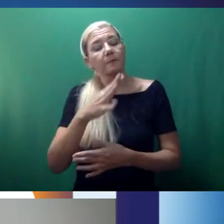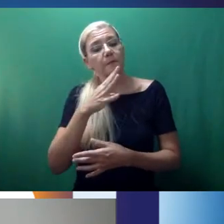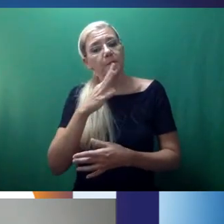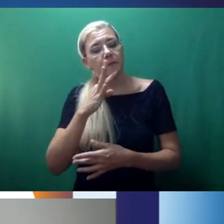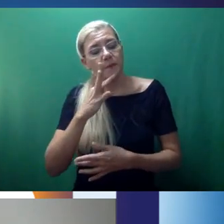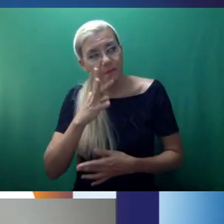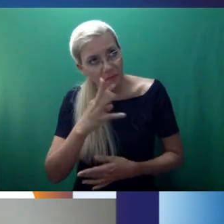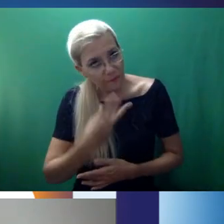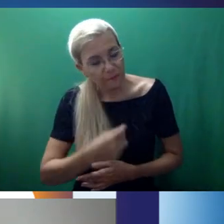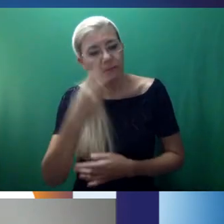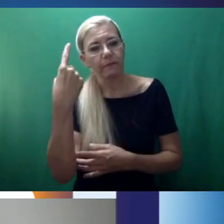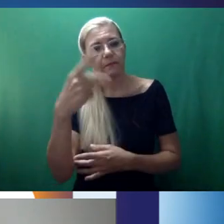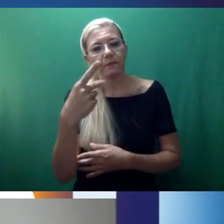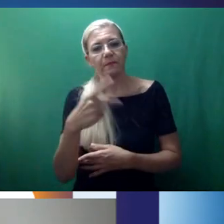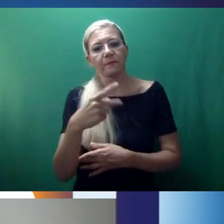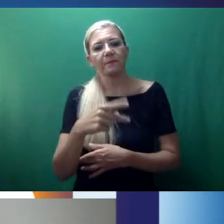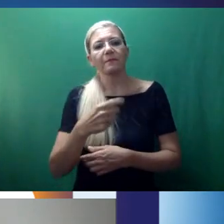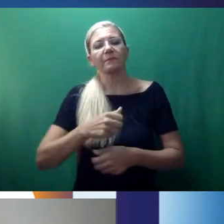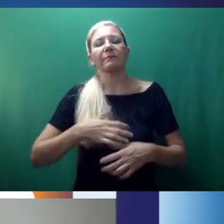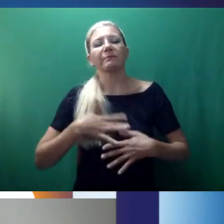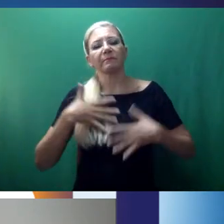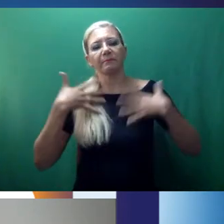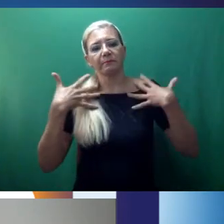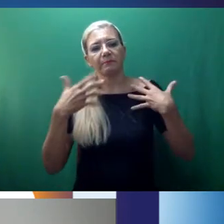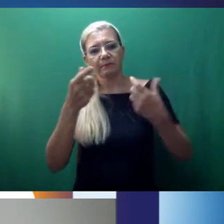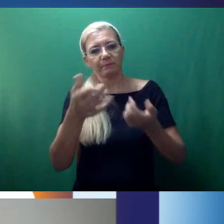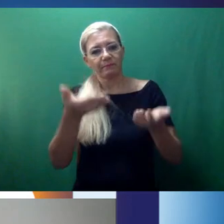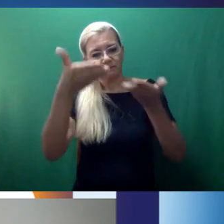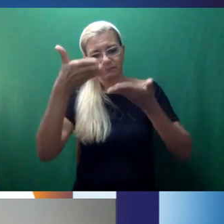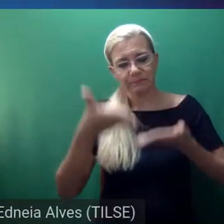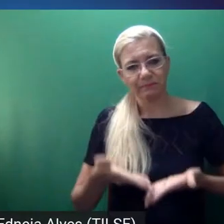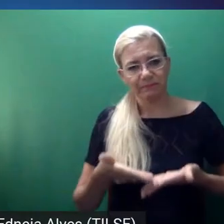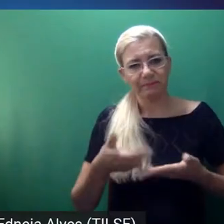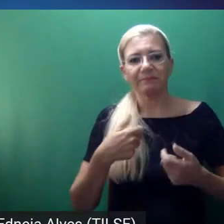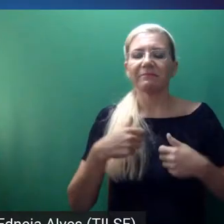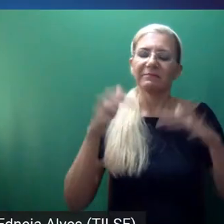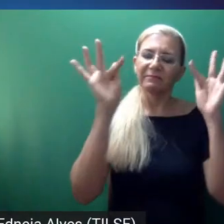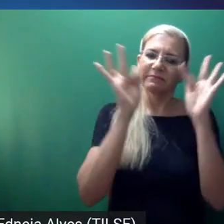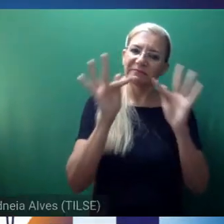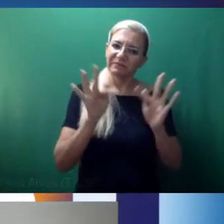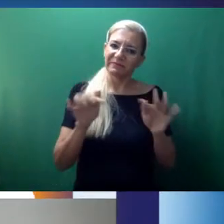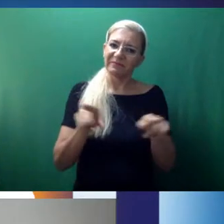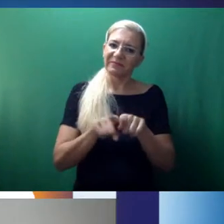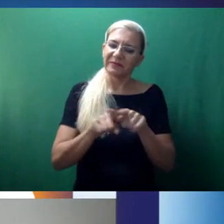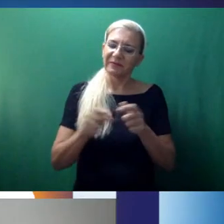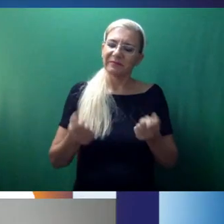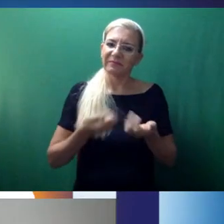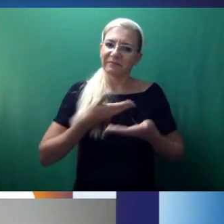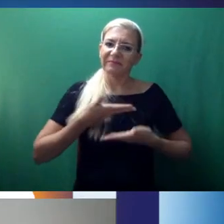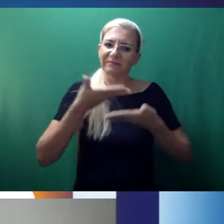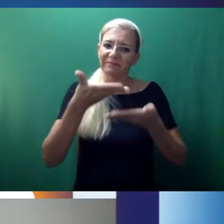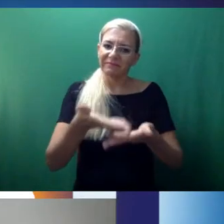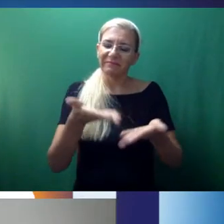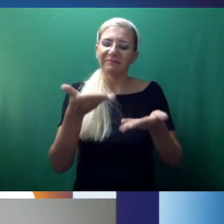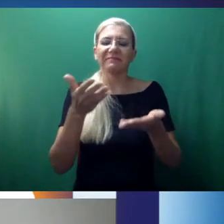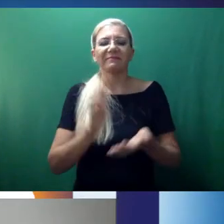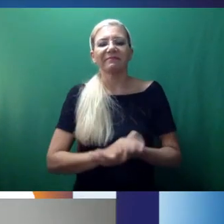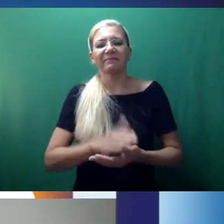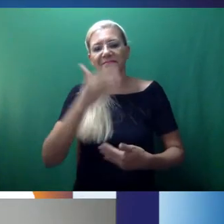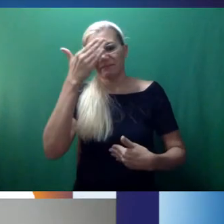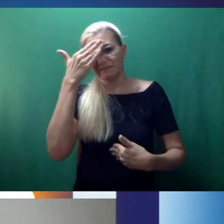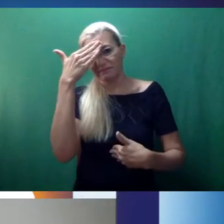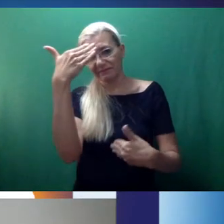happy to have you here. I'm so happy to have the opportunity to be here with you. So thank you very much. Thank you so much.